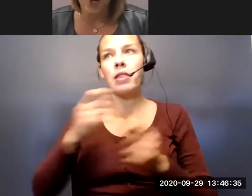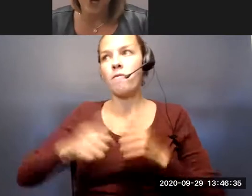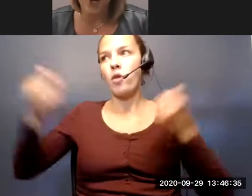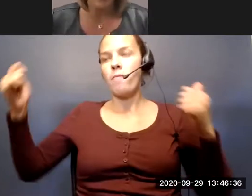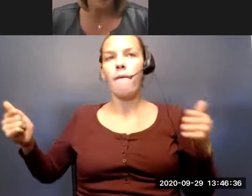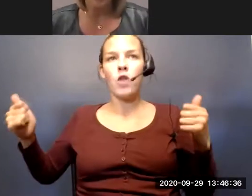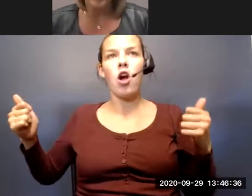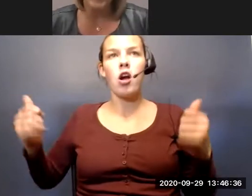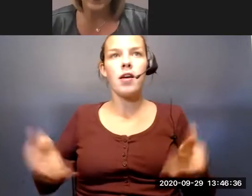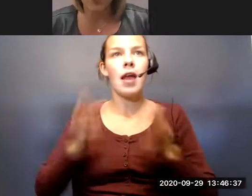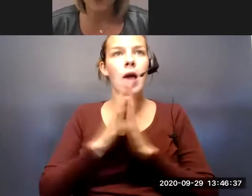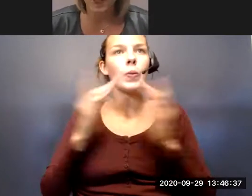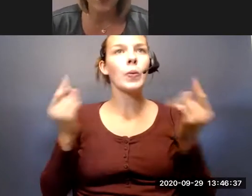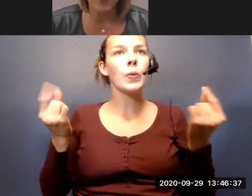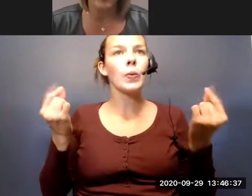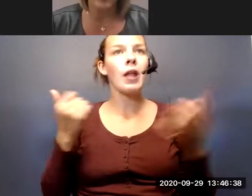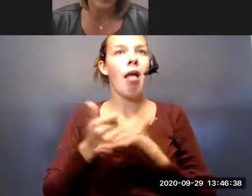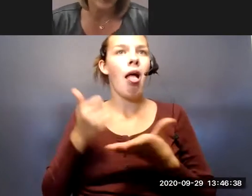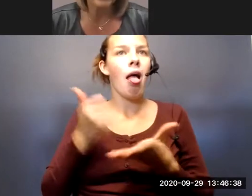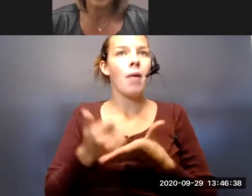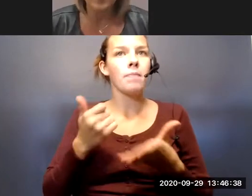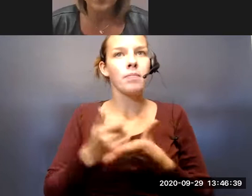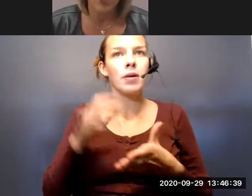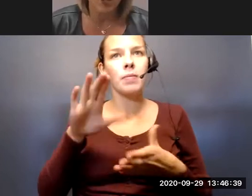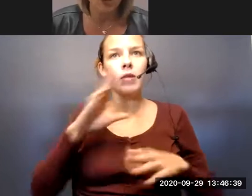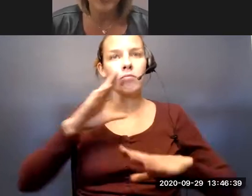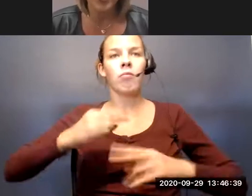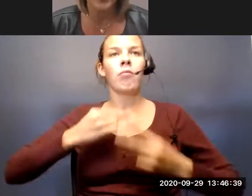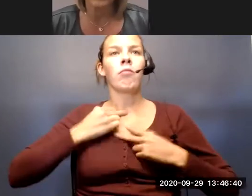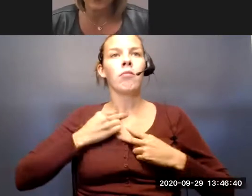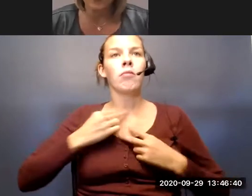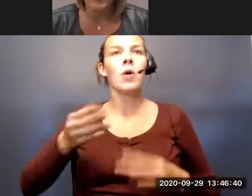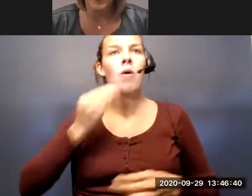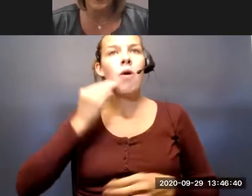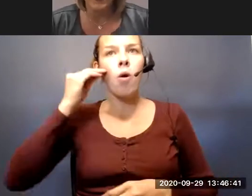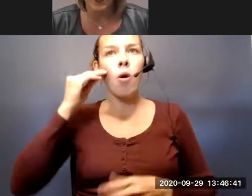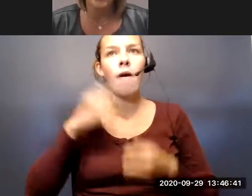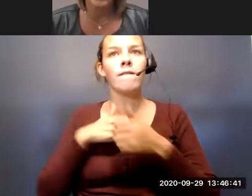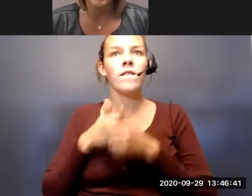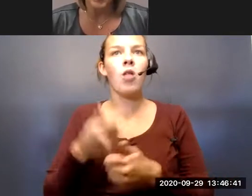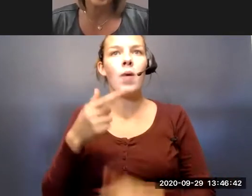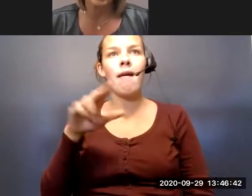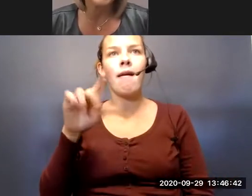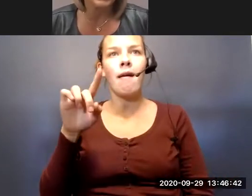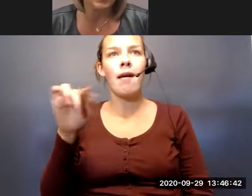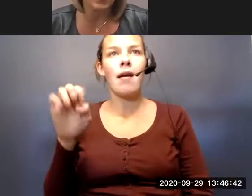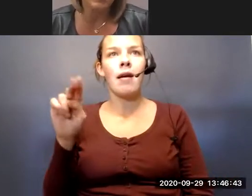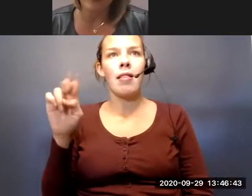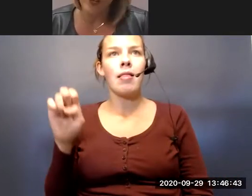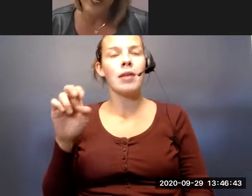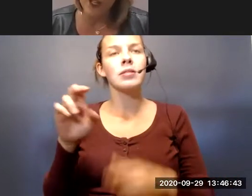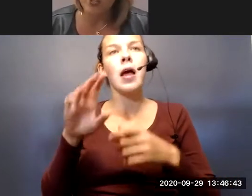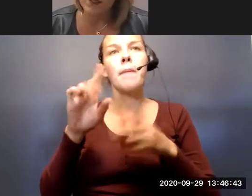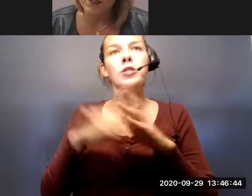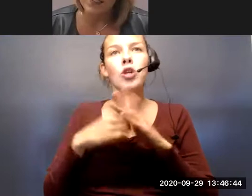are asking, what can I do for my loved one? They're kind of trapped in their home. They're trying to follow these guidelines, but I'm starting to see some